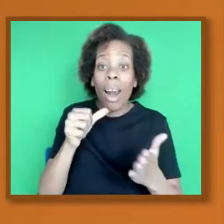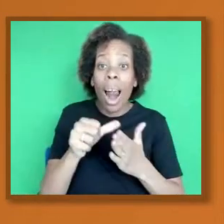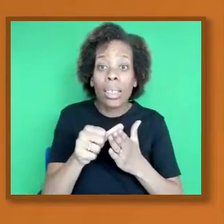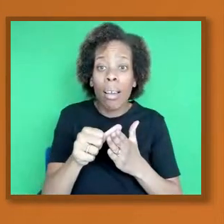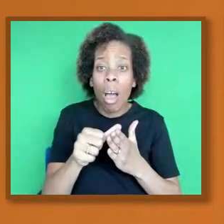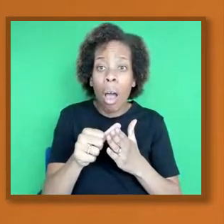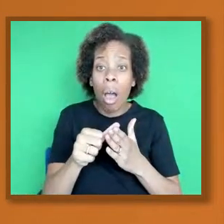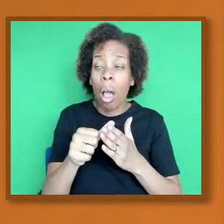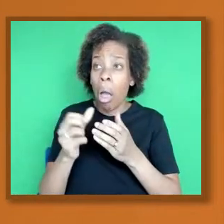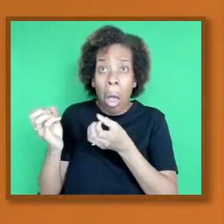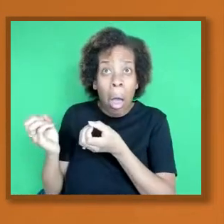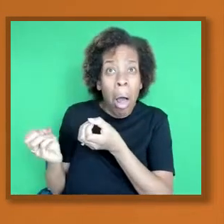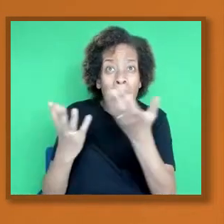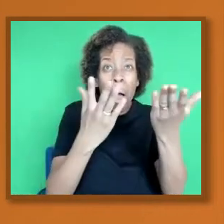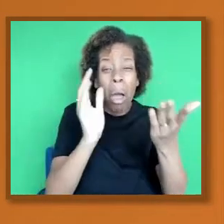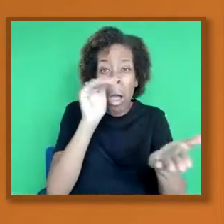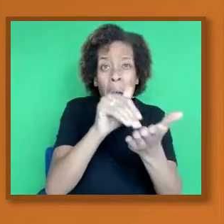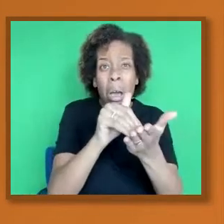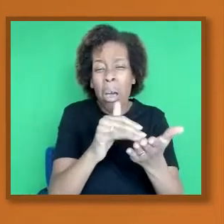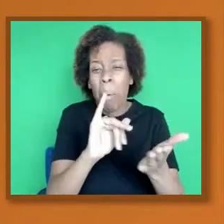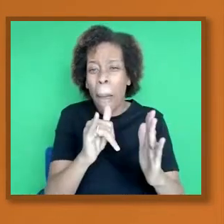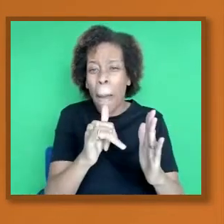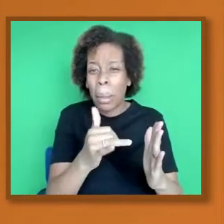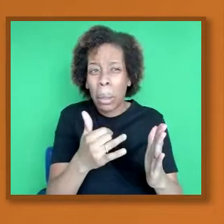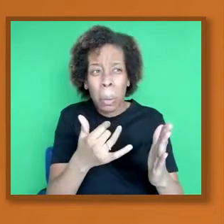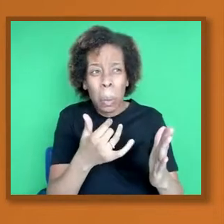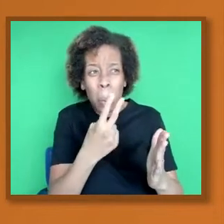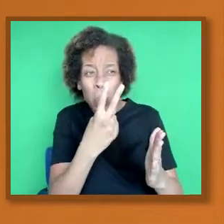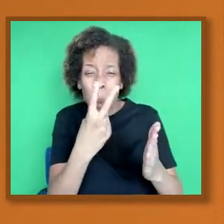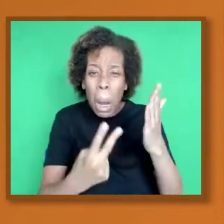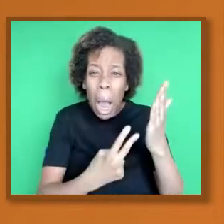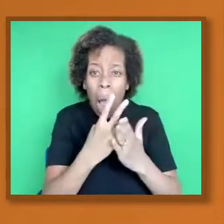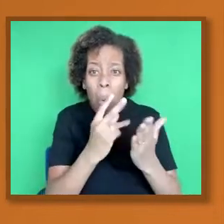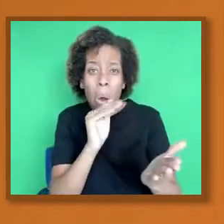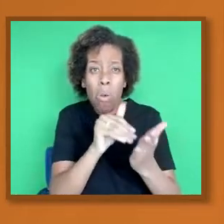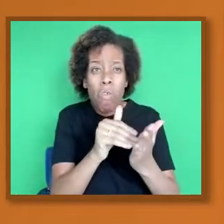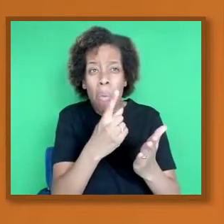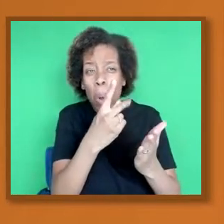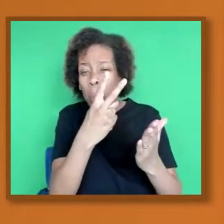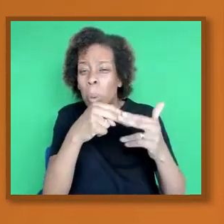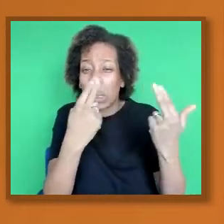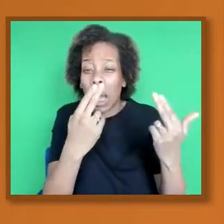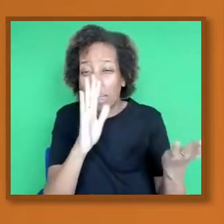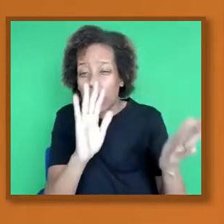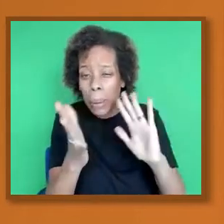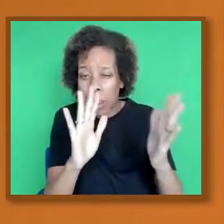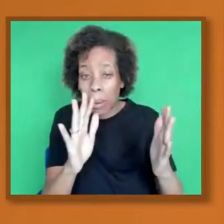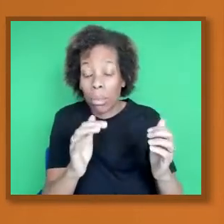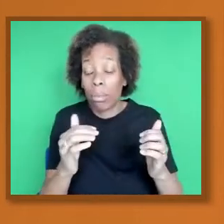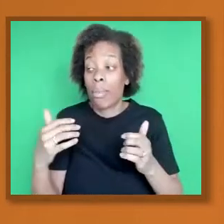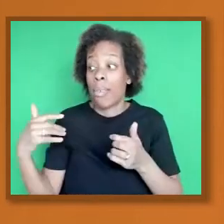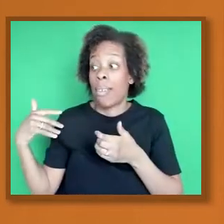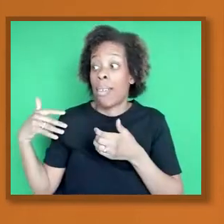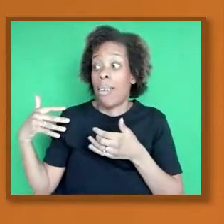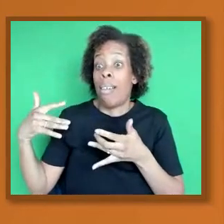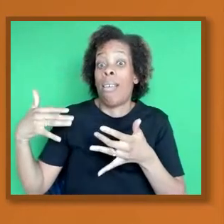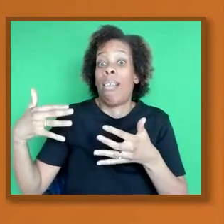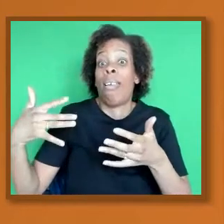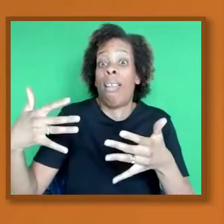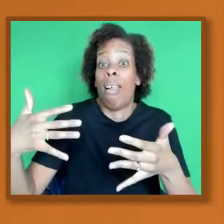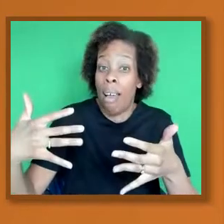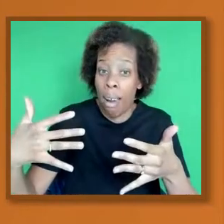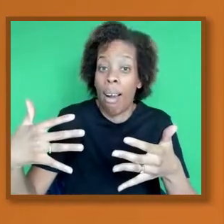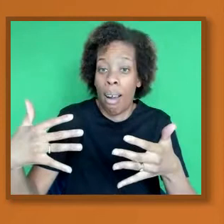maybe a few days, depending on how far it was. If we move forward to the likes of Facebook